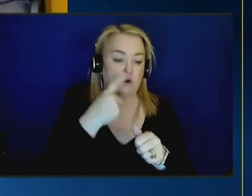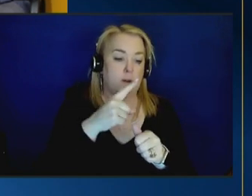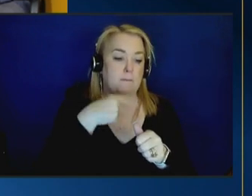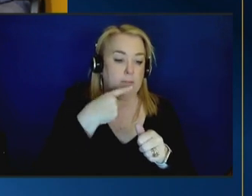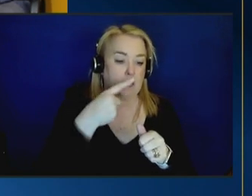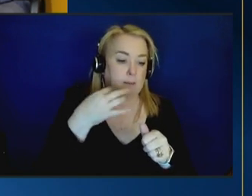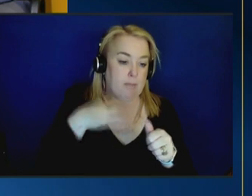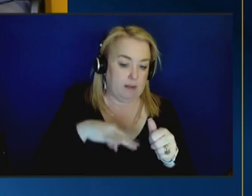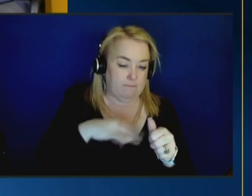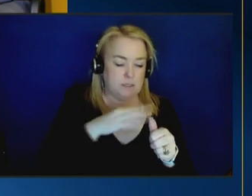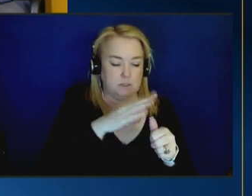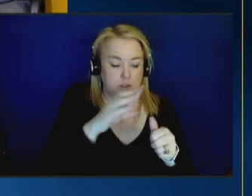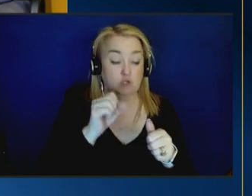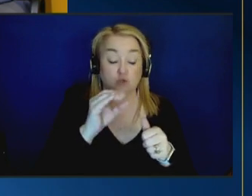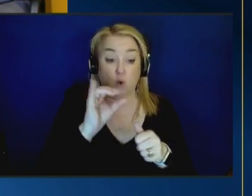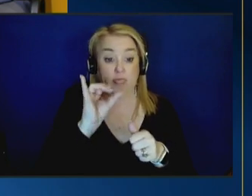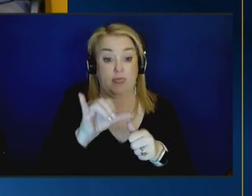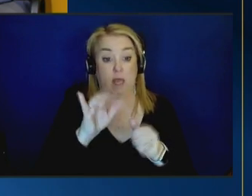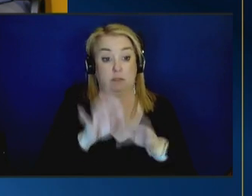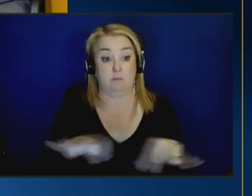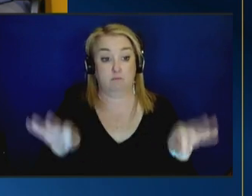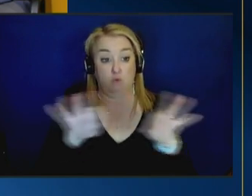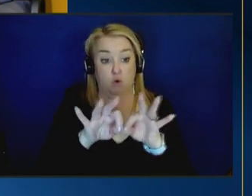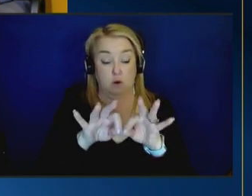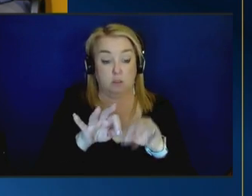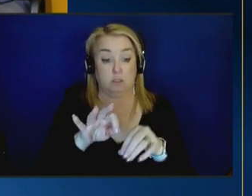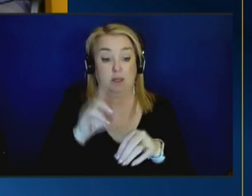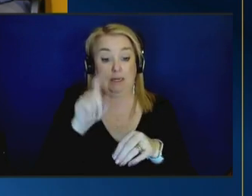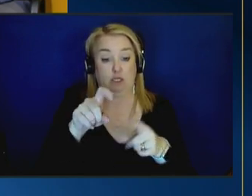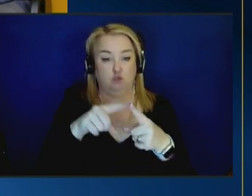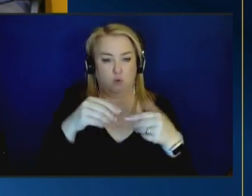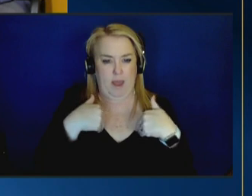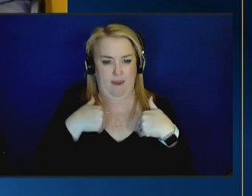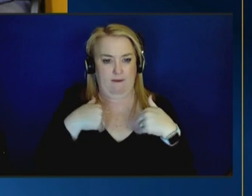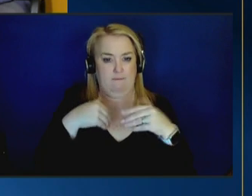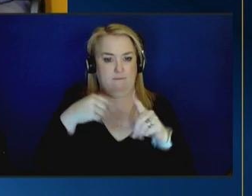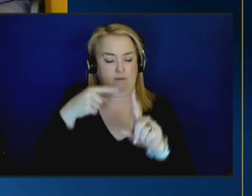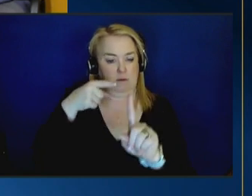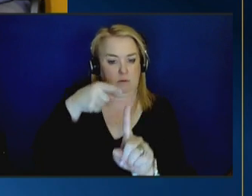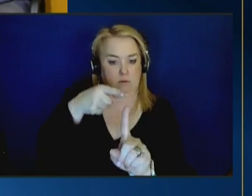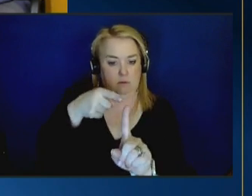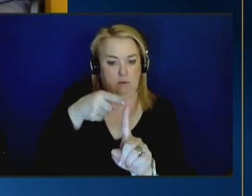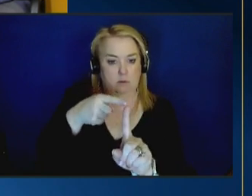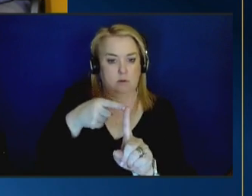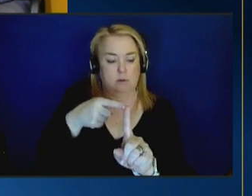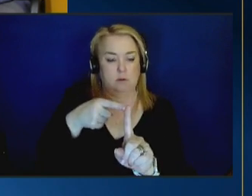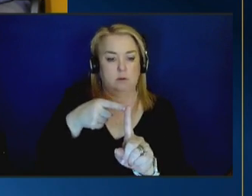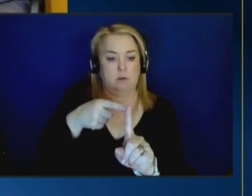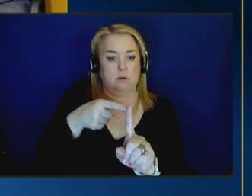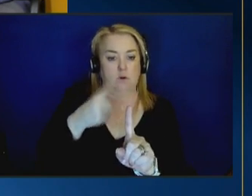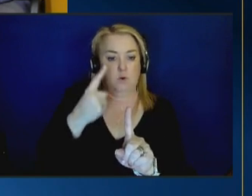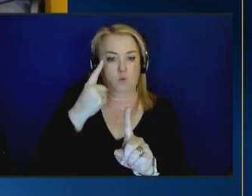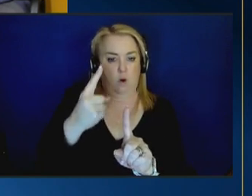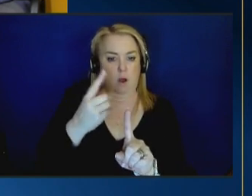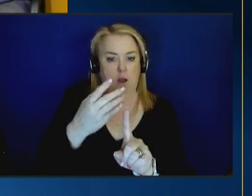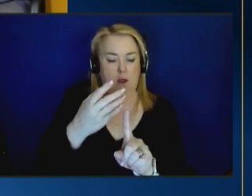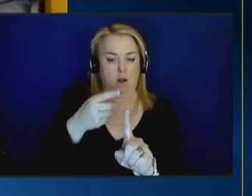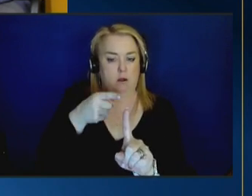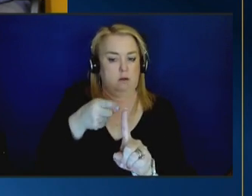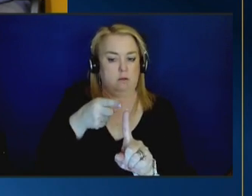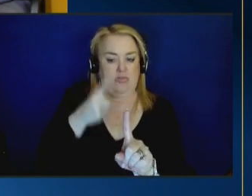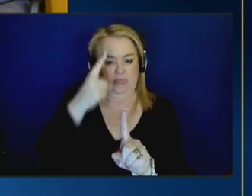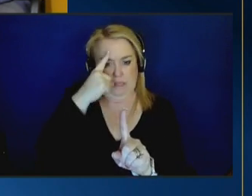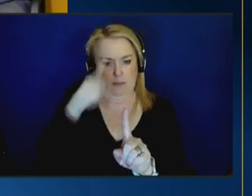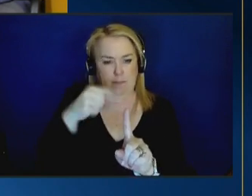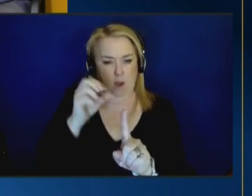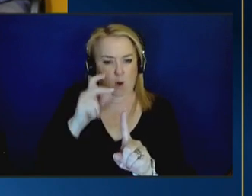so the importance of there needs to be centrally someone thinking about how realistic is it that